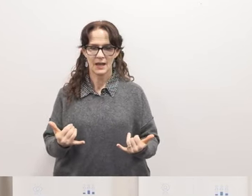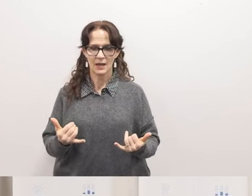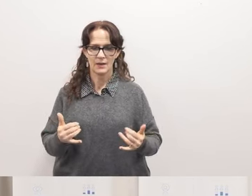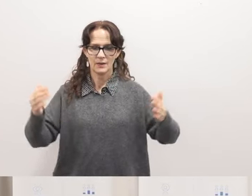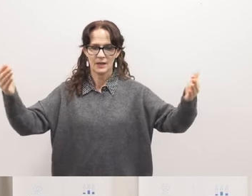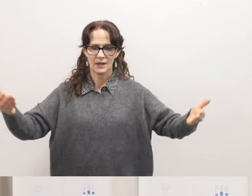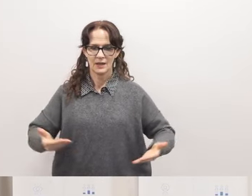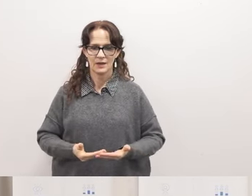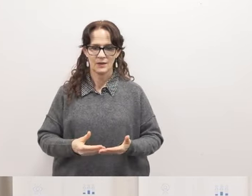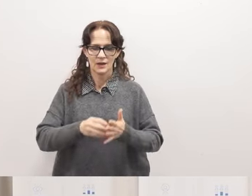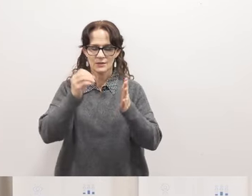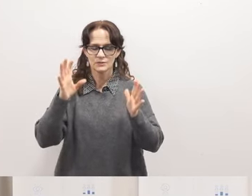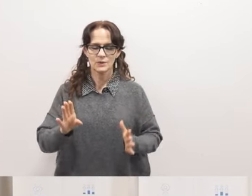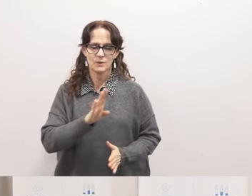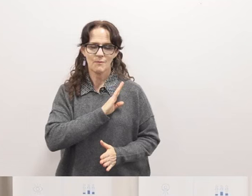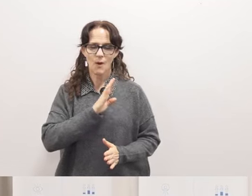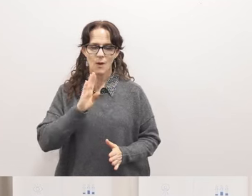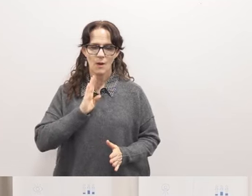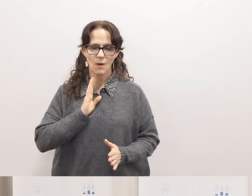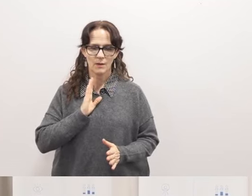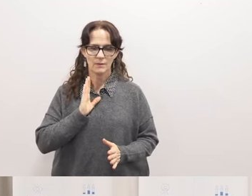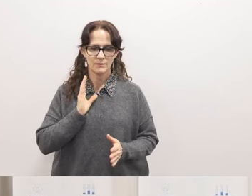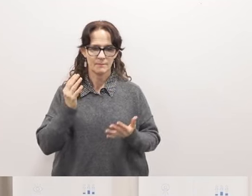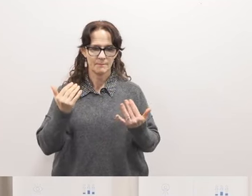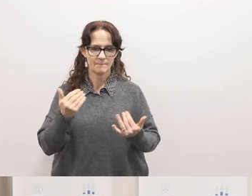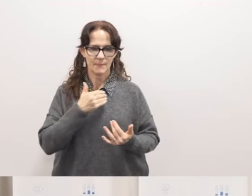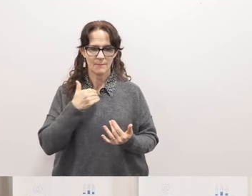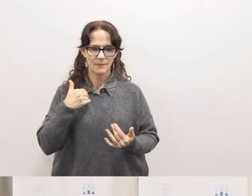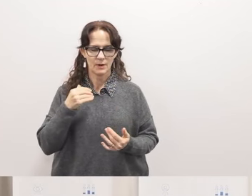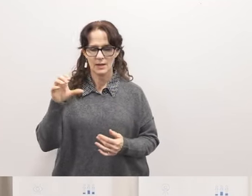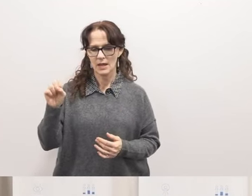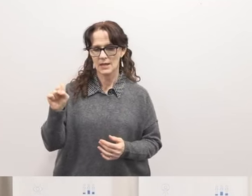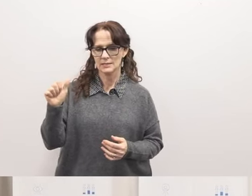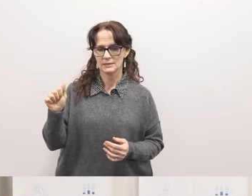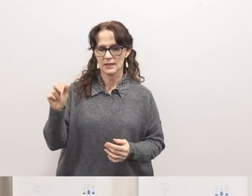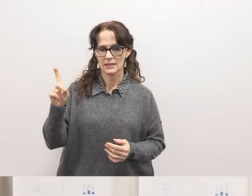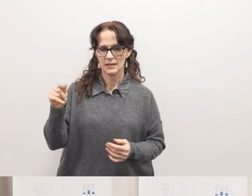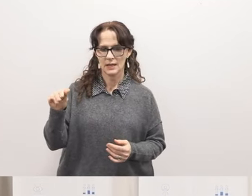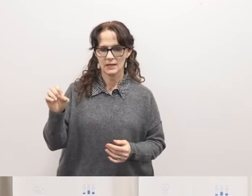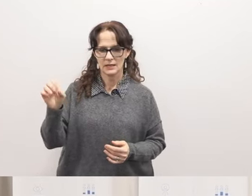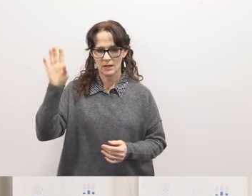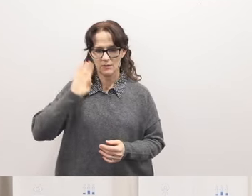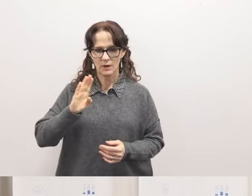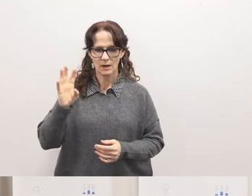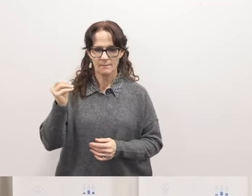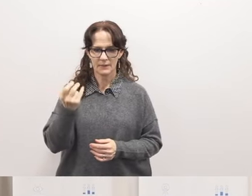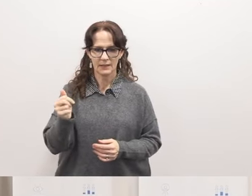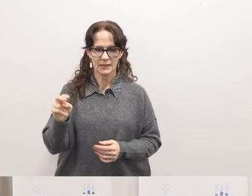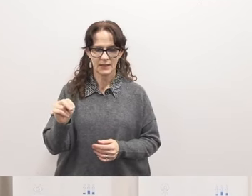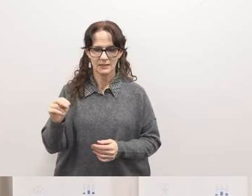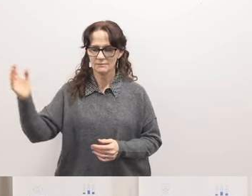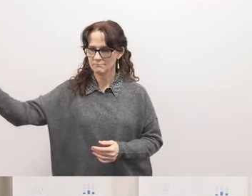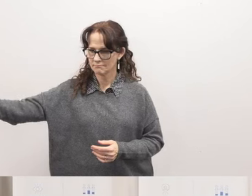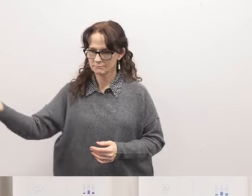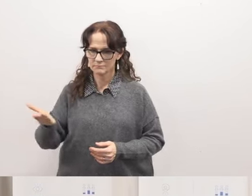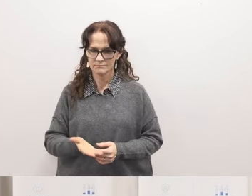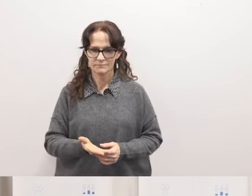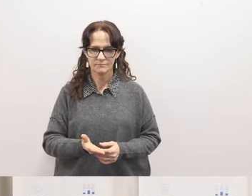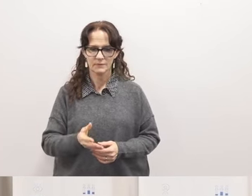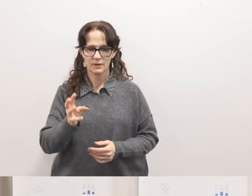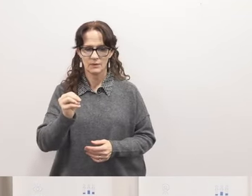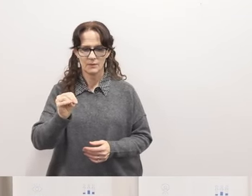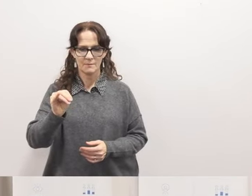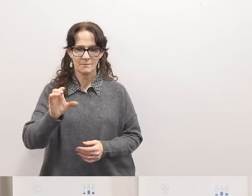introduce our student board members so tonight we have sadie brown from millican i invite you to um come up to the